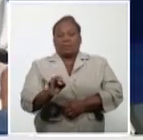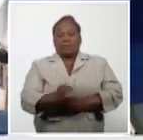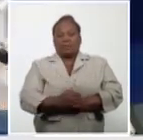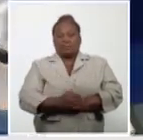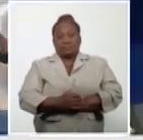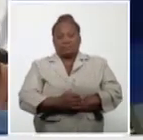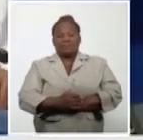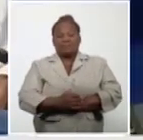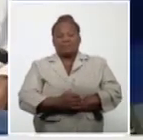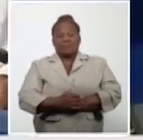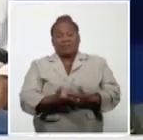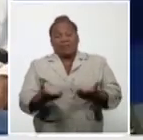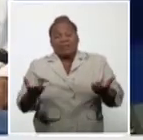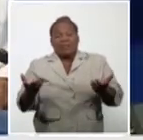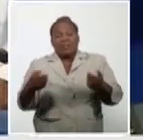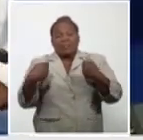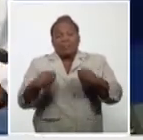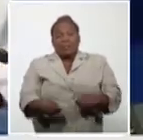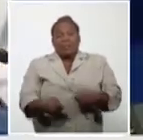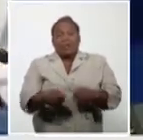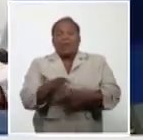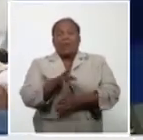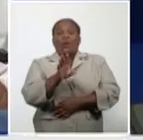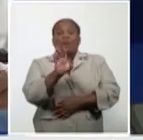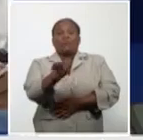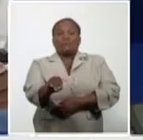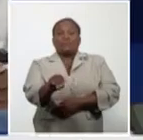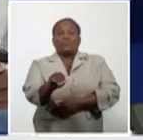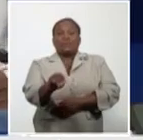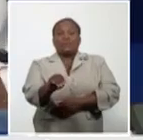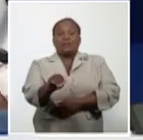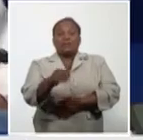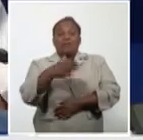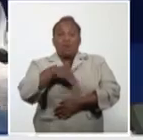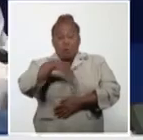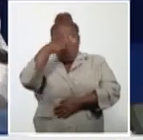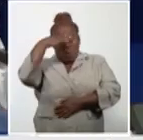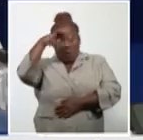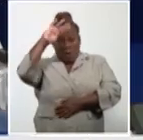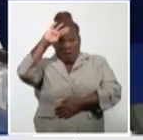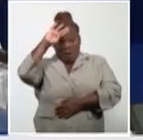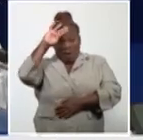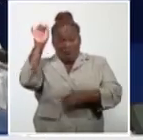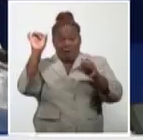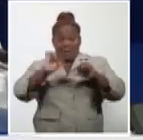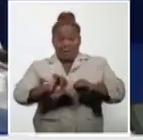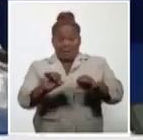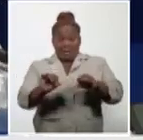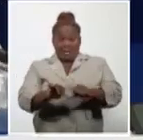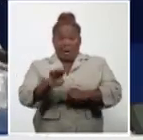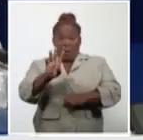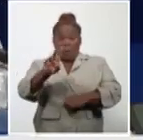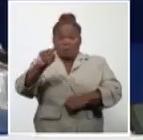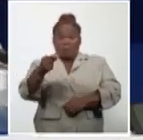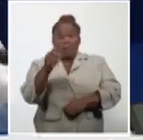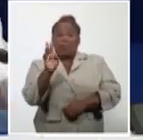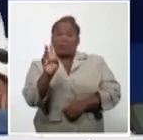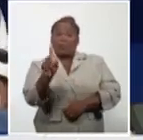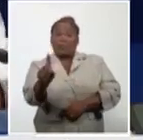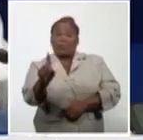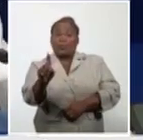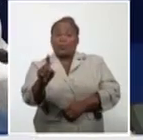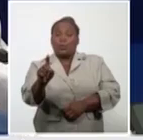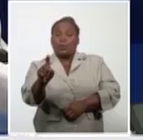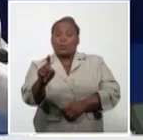It must say that our country's lethality, which I refer to as 4.1, there is a group of countries